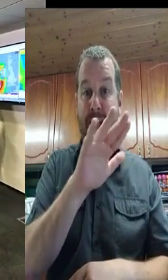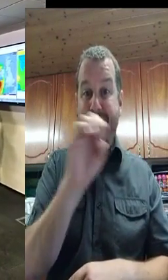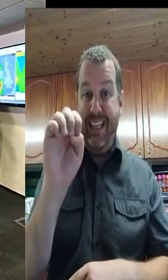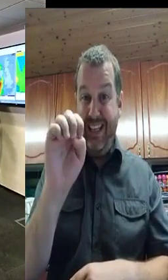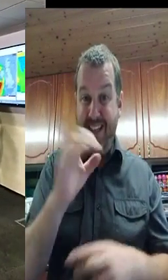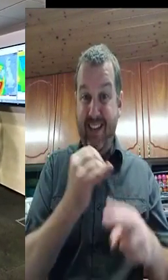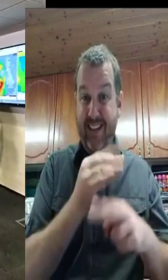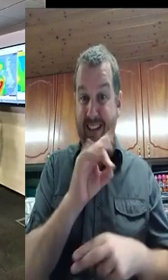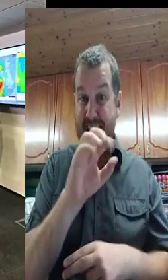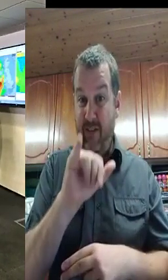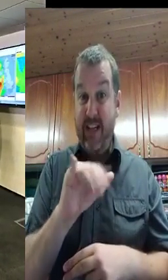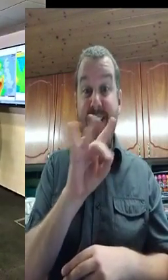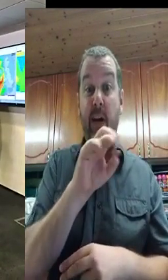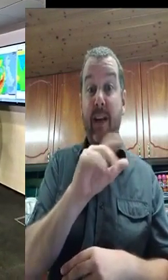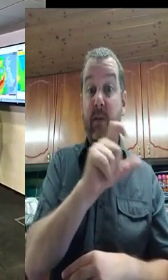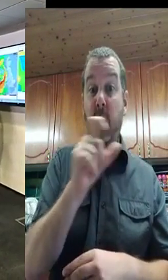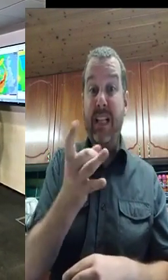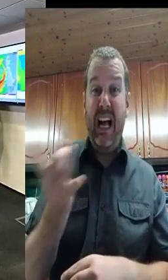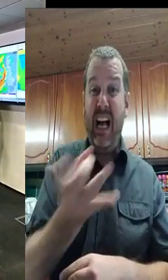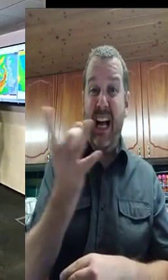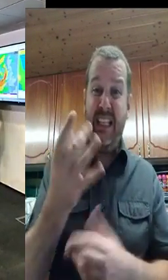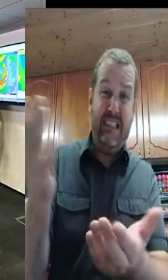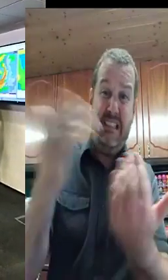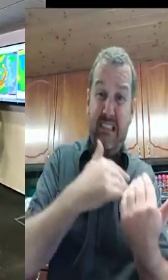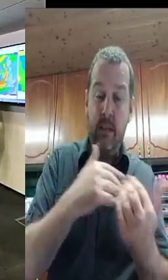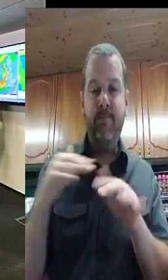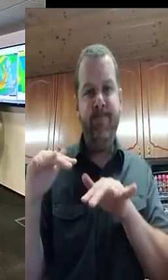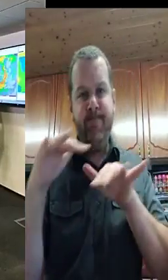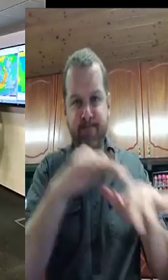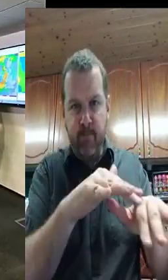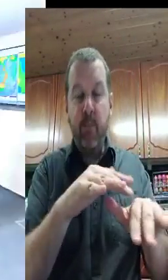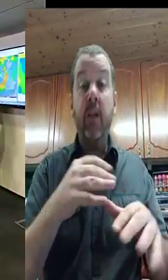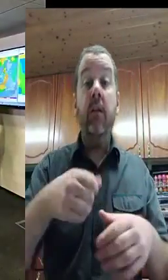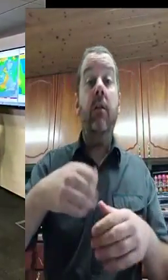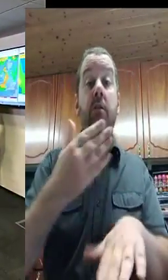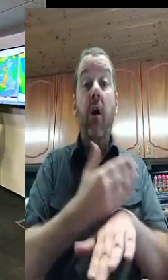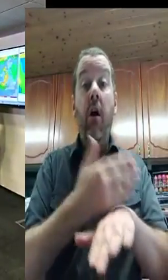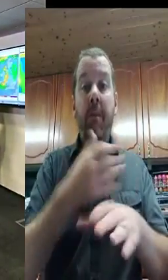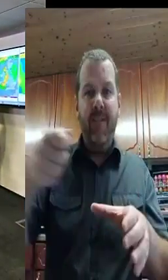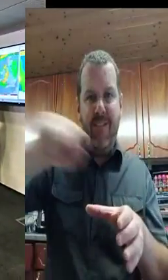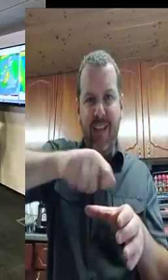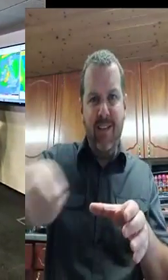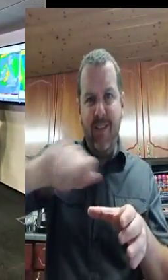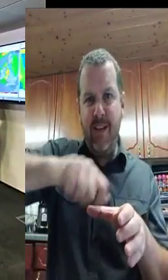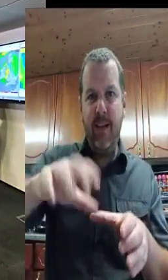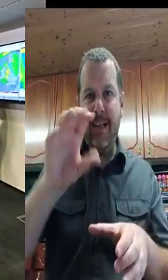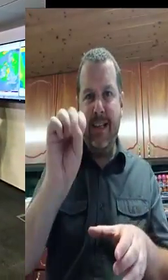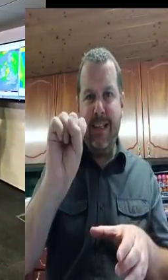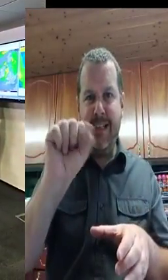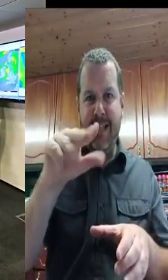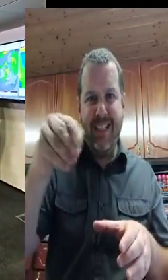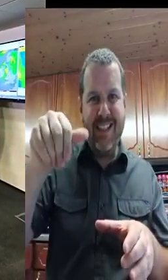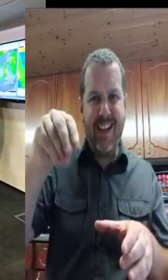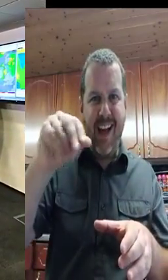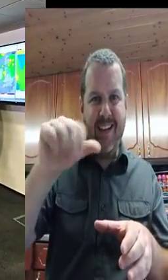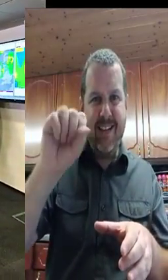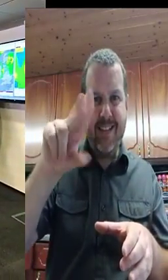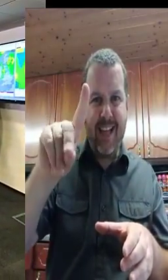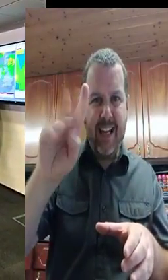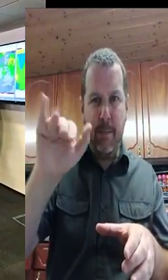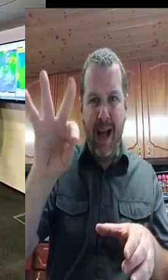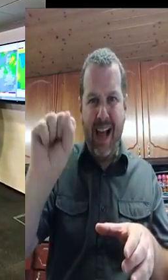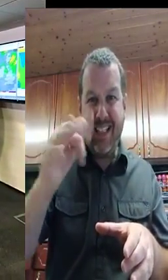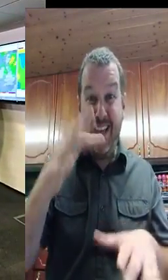It's a rapidly moving storm. So, storm-force winds may not affect everywhere, but any